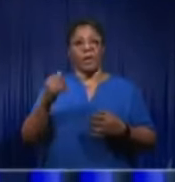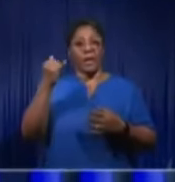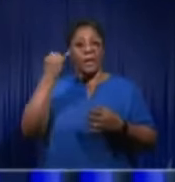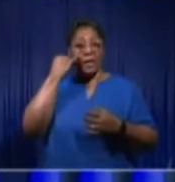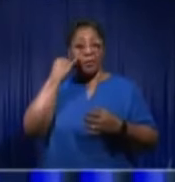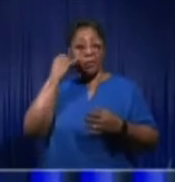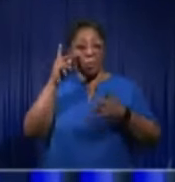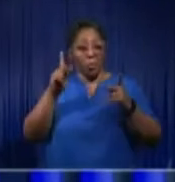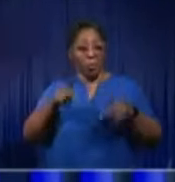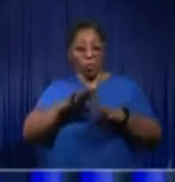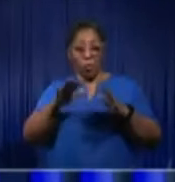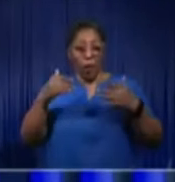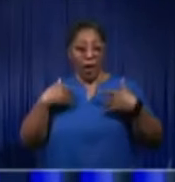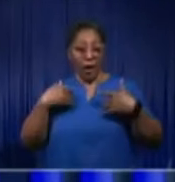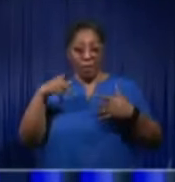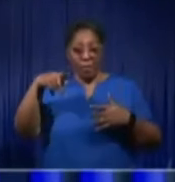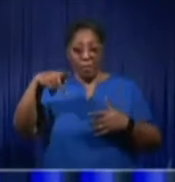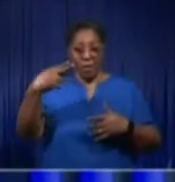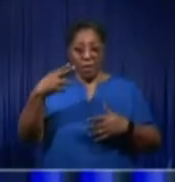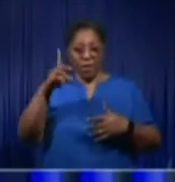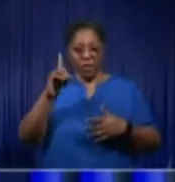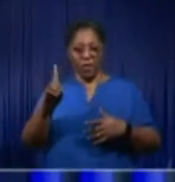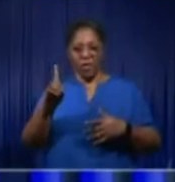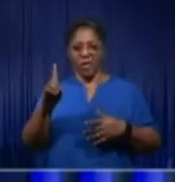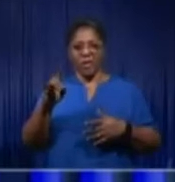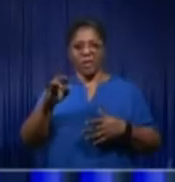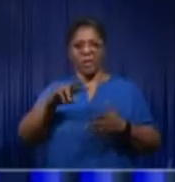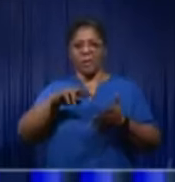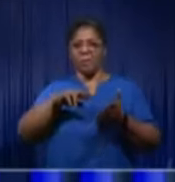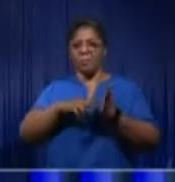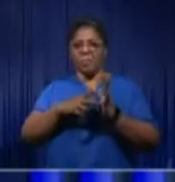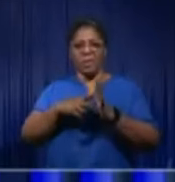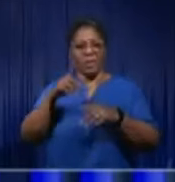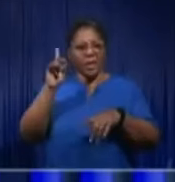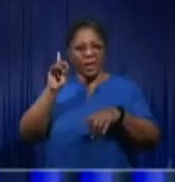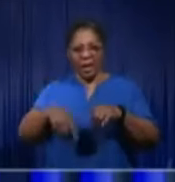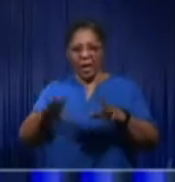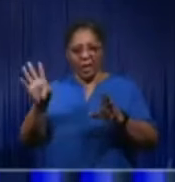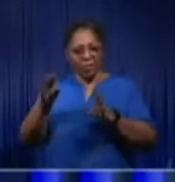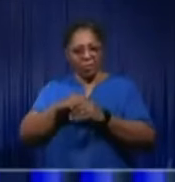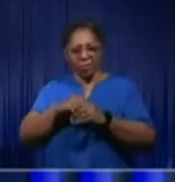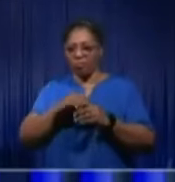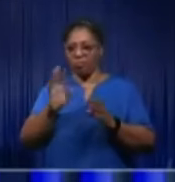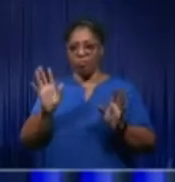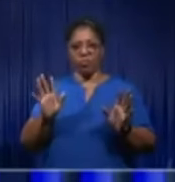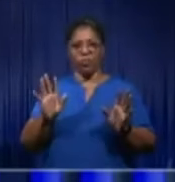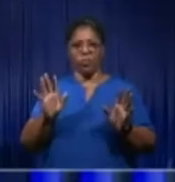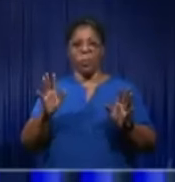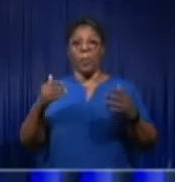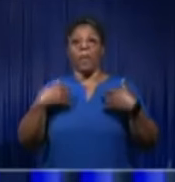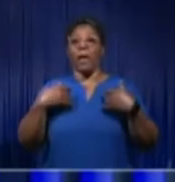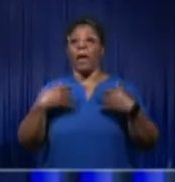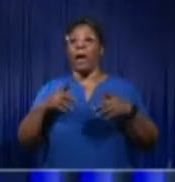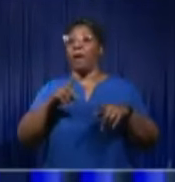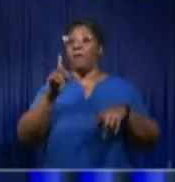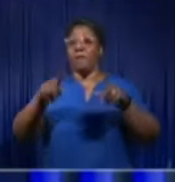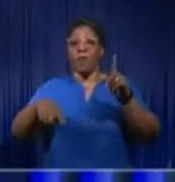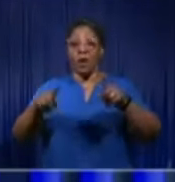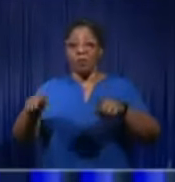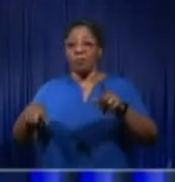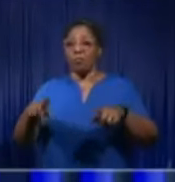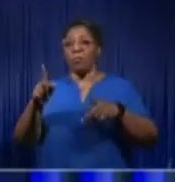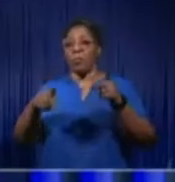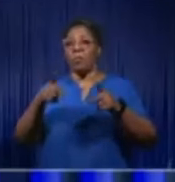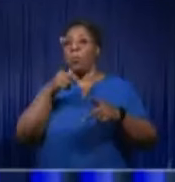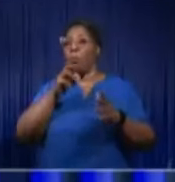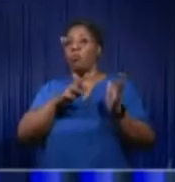participating in the democratic process. You have many persons who represent communities well. And I